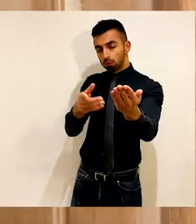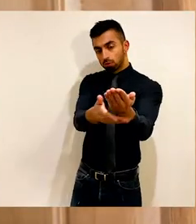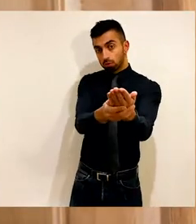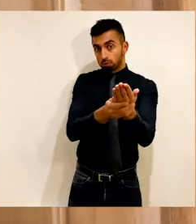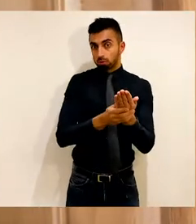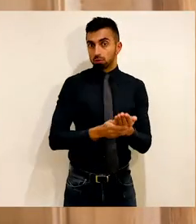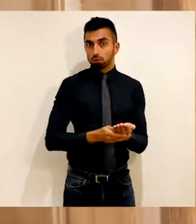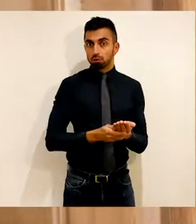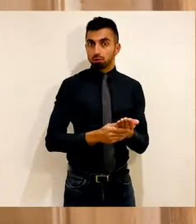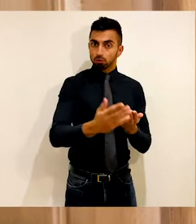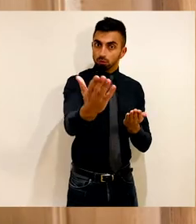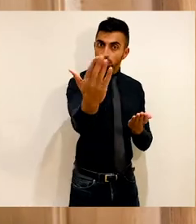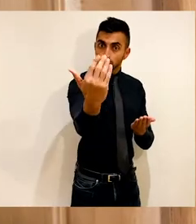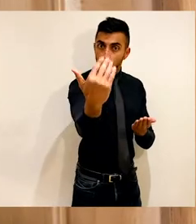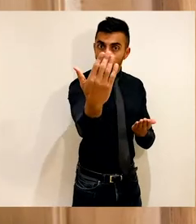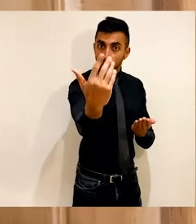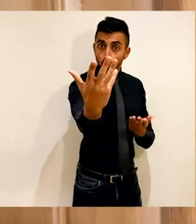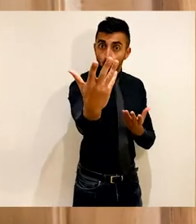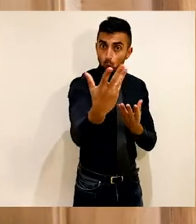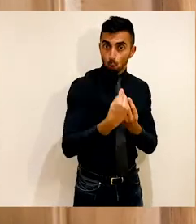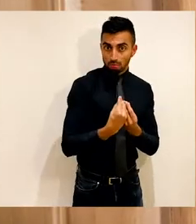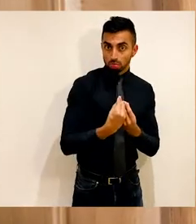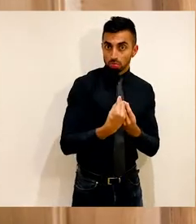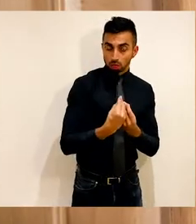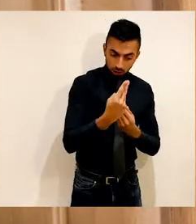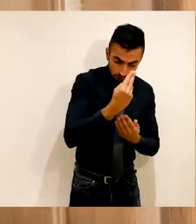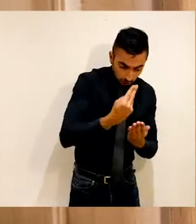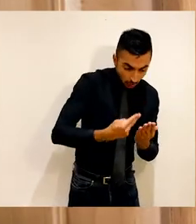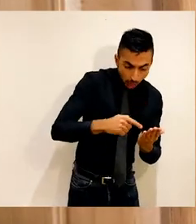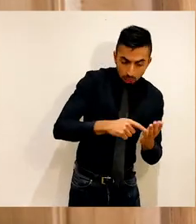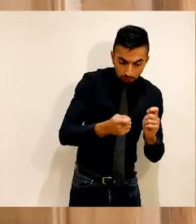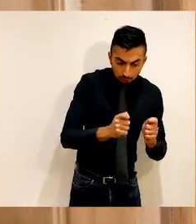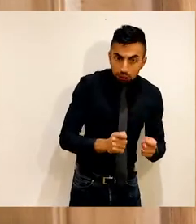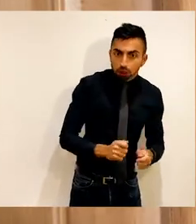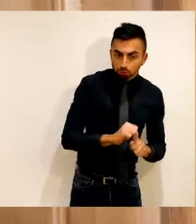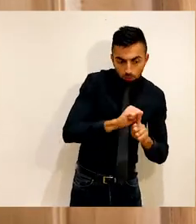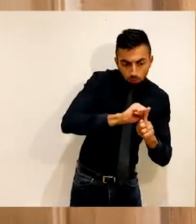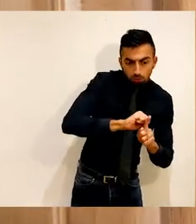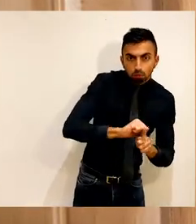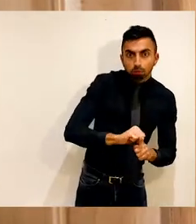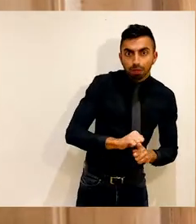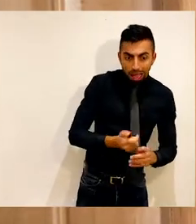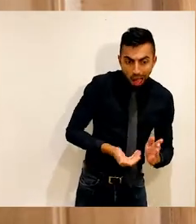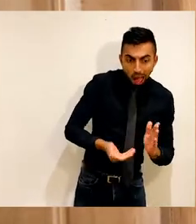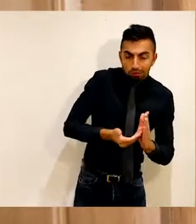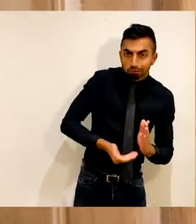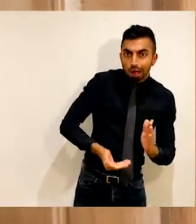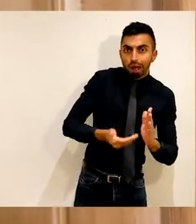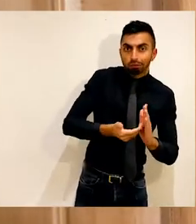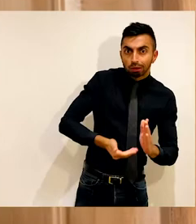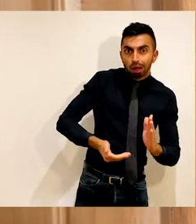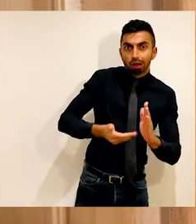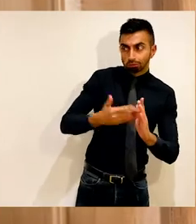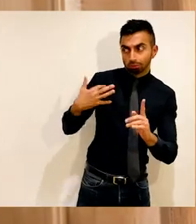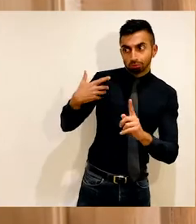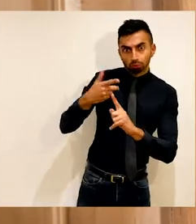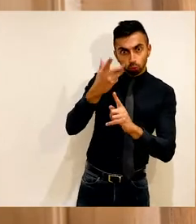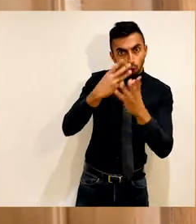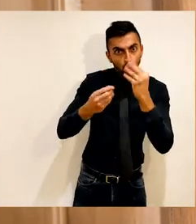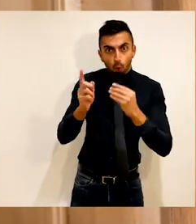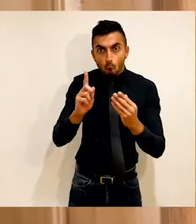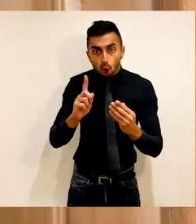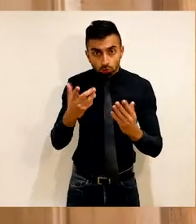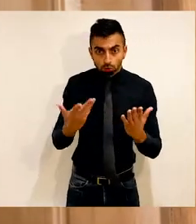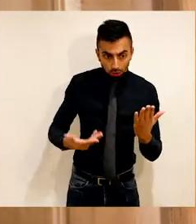you. We want you to design it with us. What have you learned? How can you add to it? Because